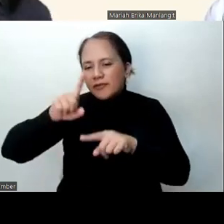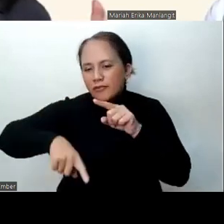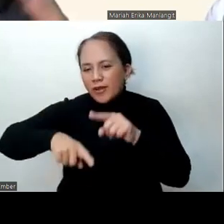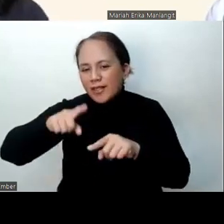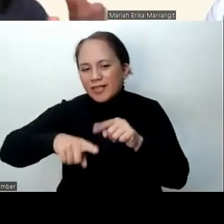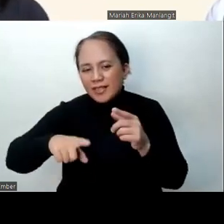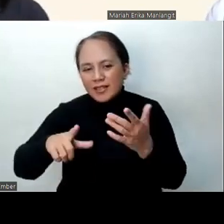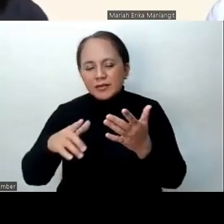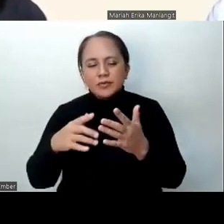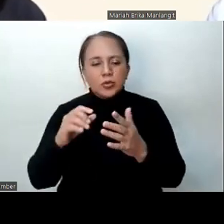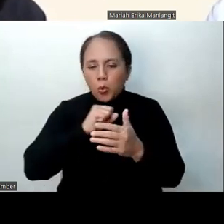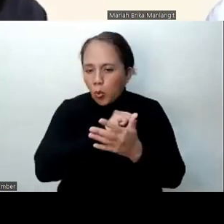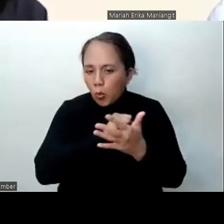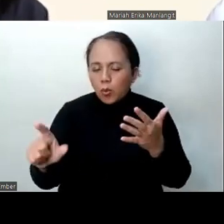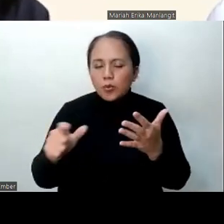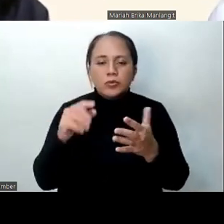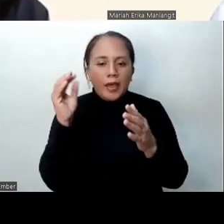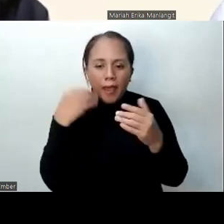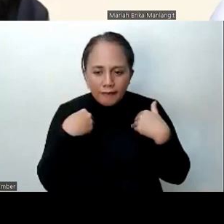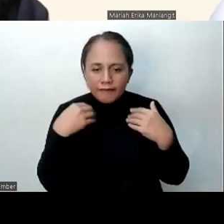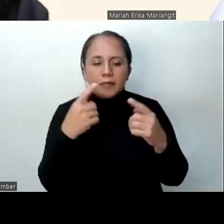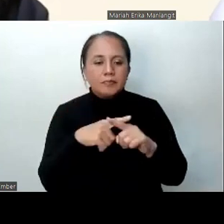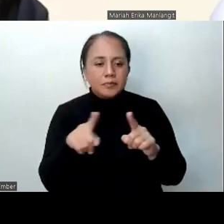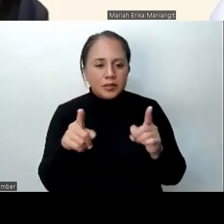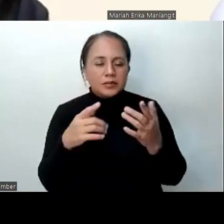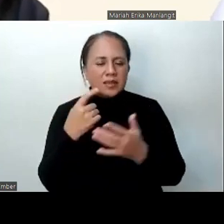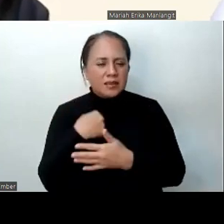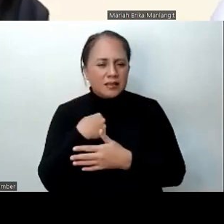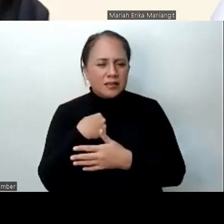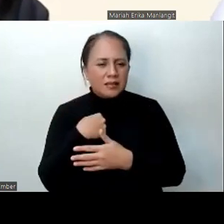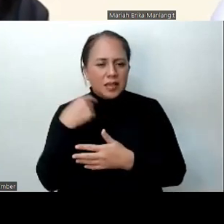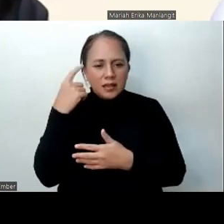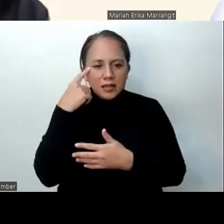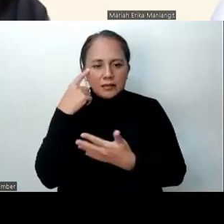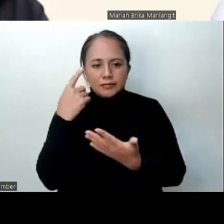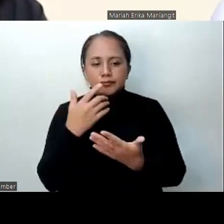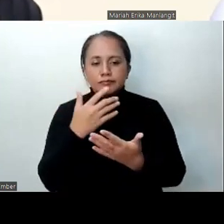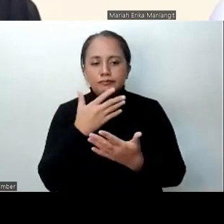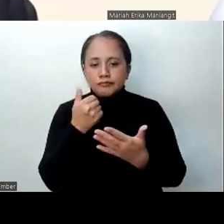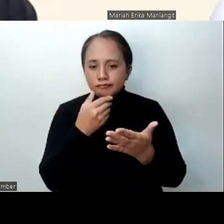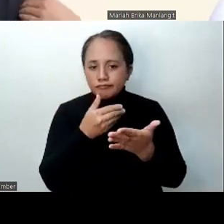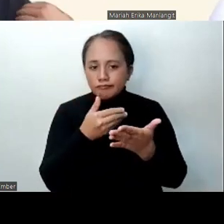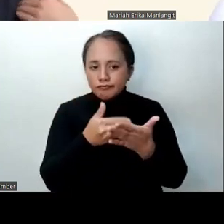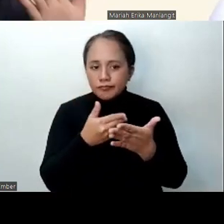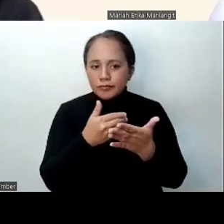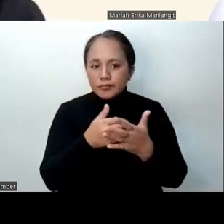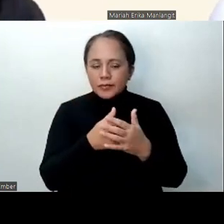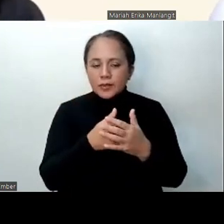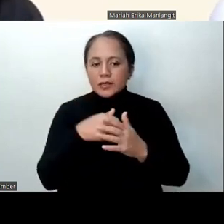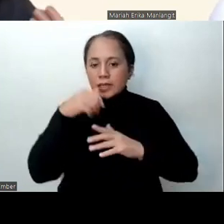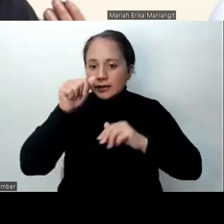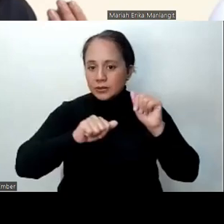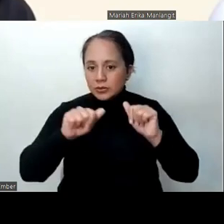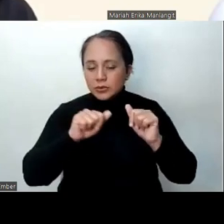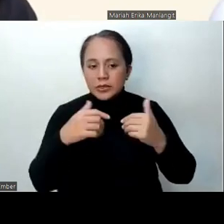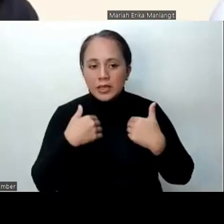everything is there. However, I think it would be good if the assessor would